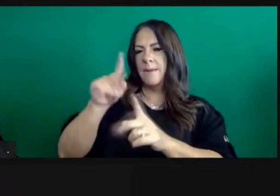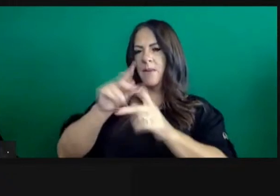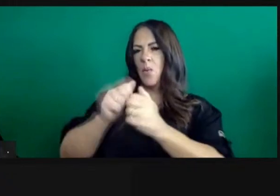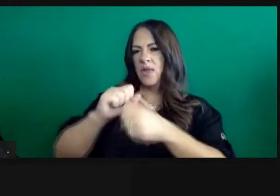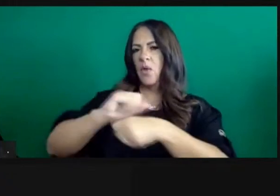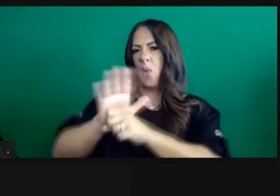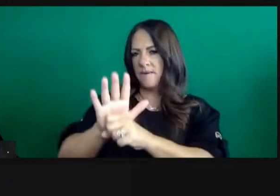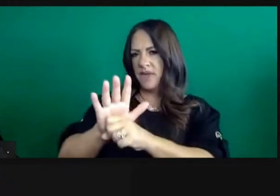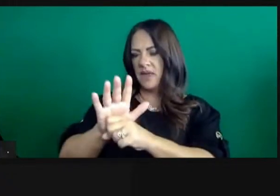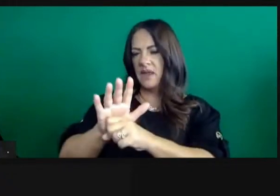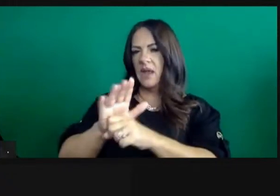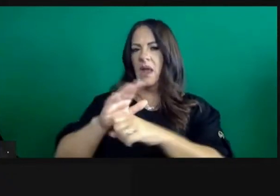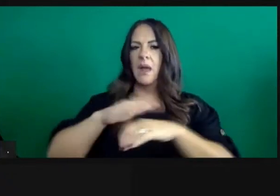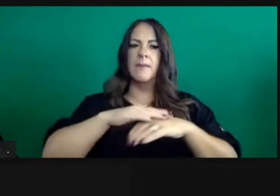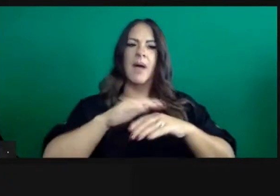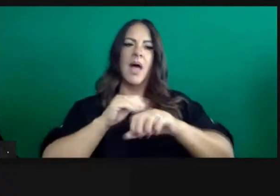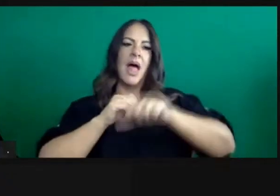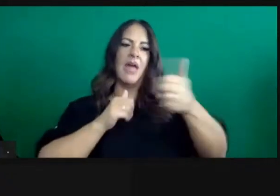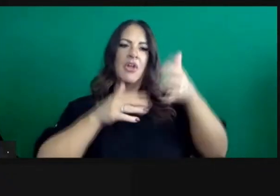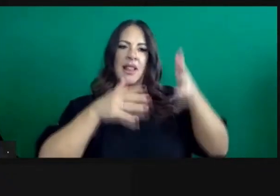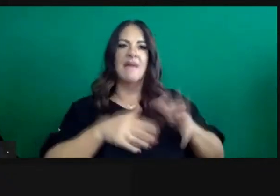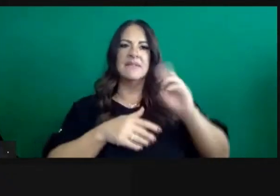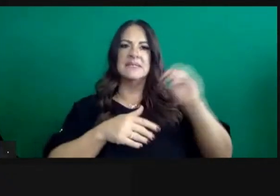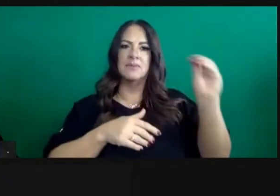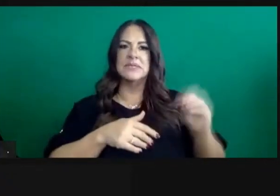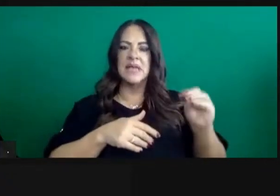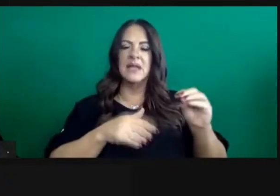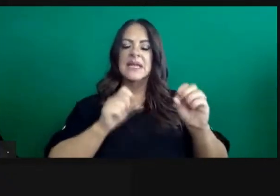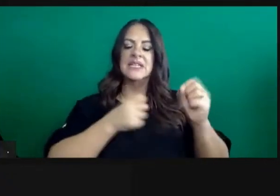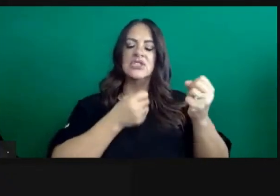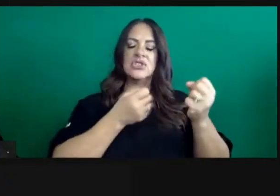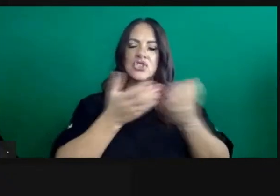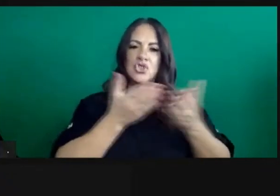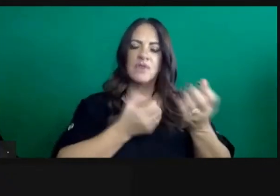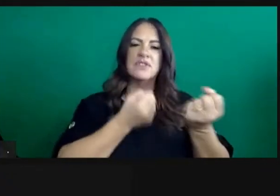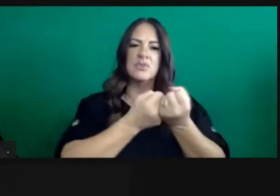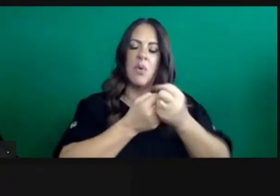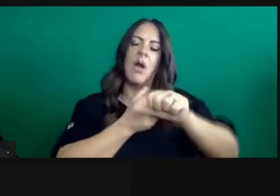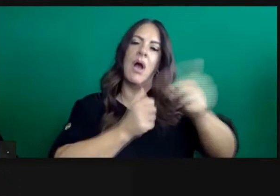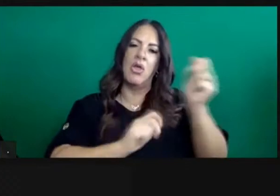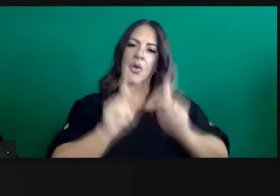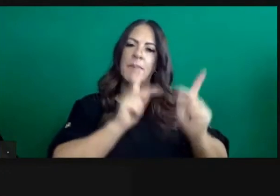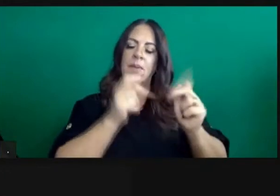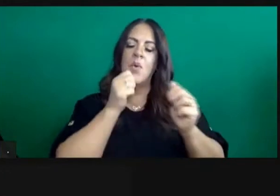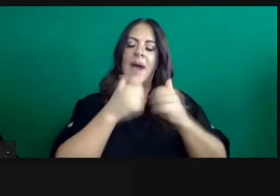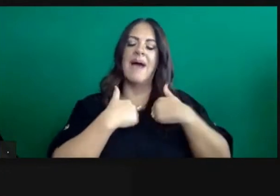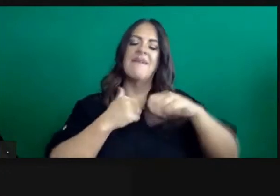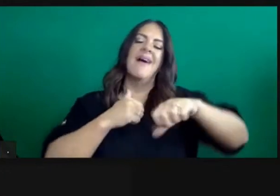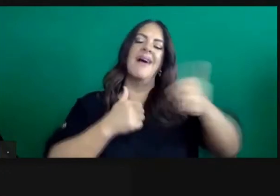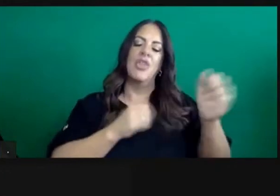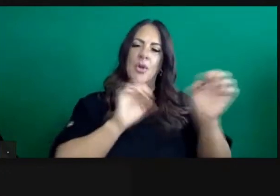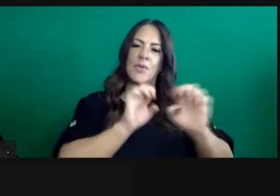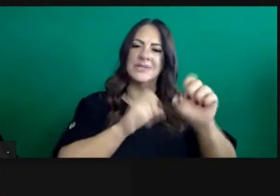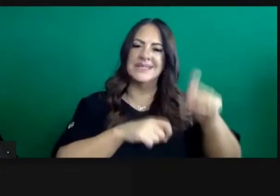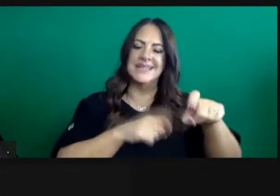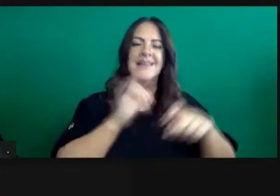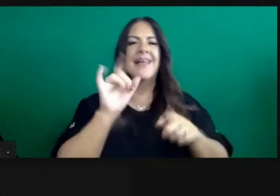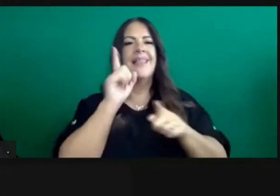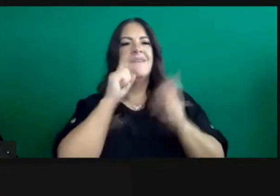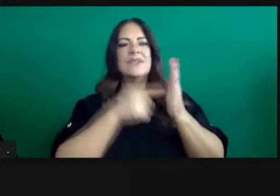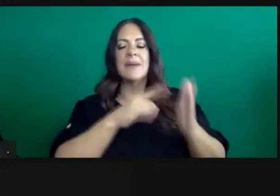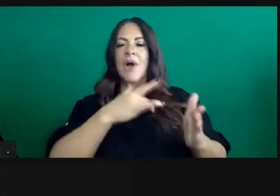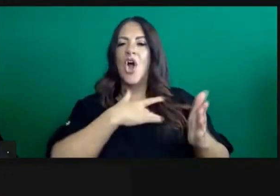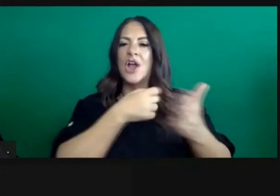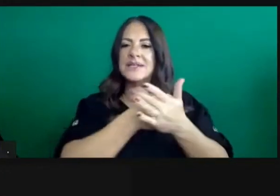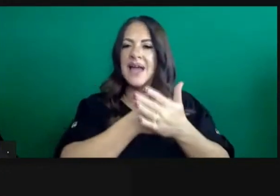really ill-prepared to serve and support individuals with other sorts of urgent and emergent needs, like heart attacks,